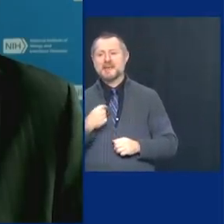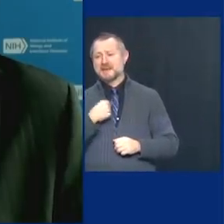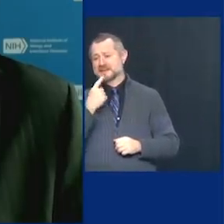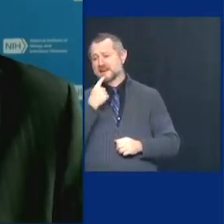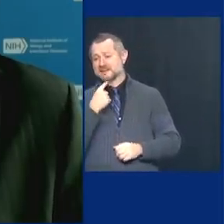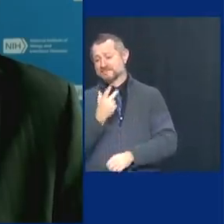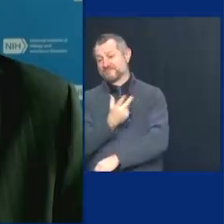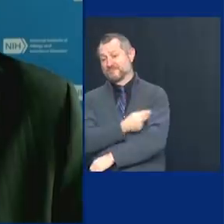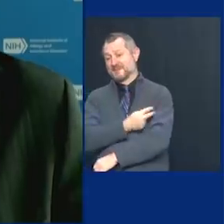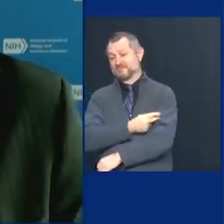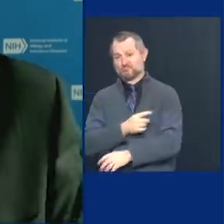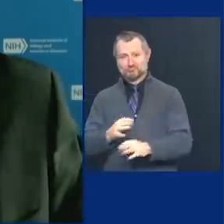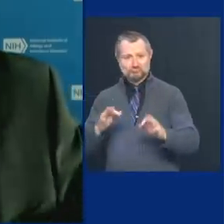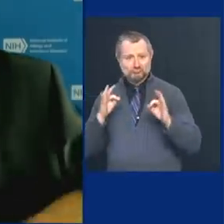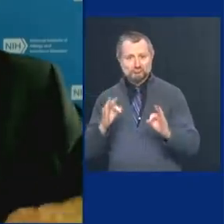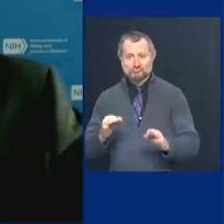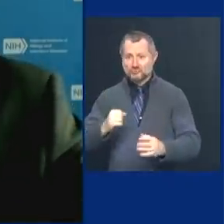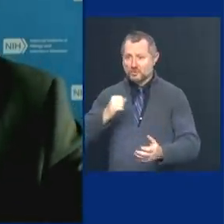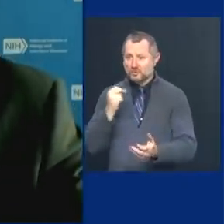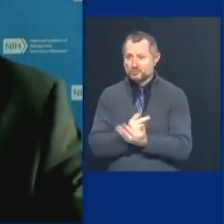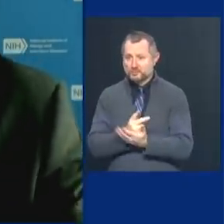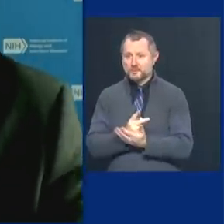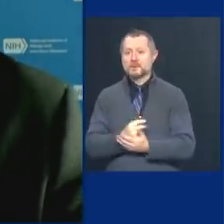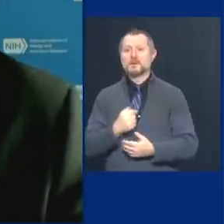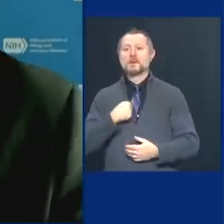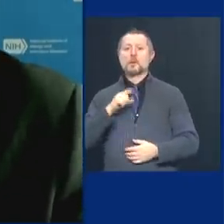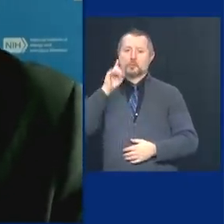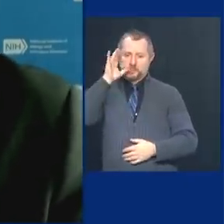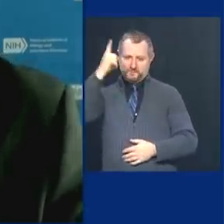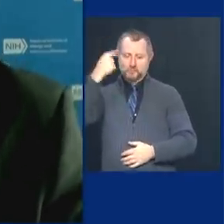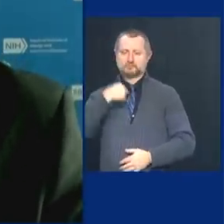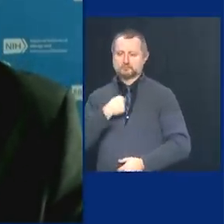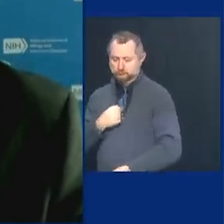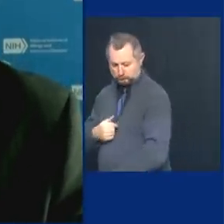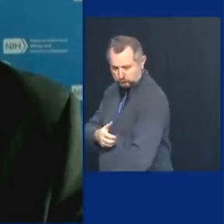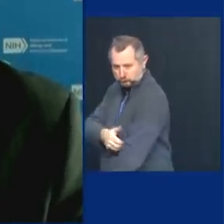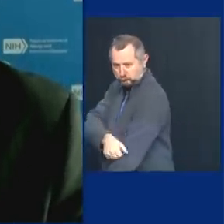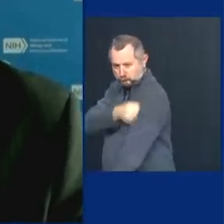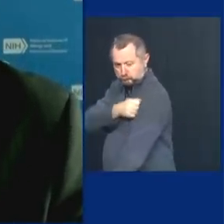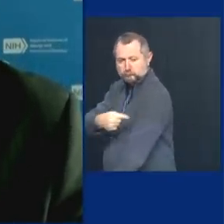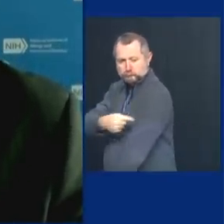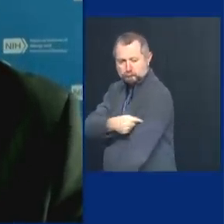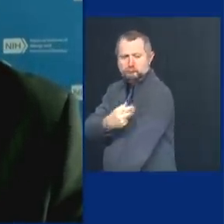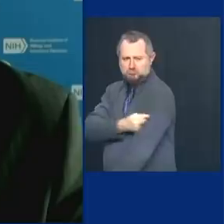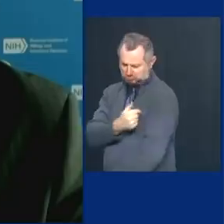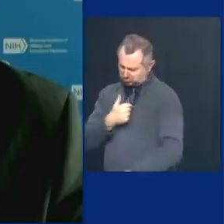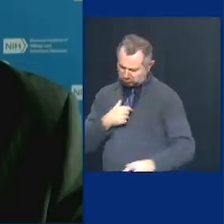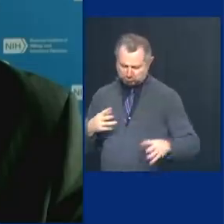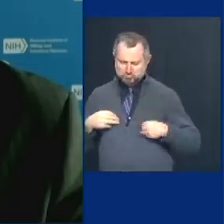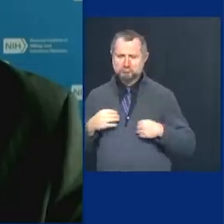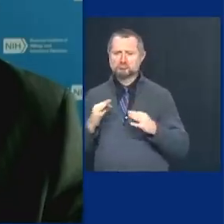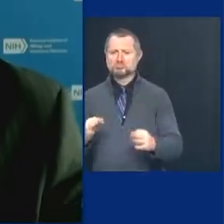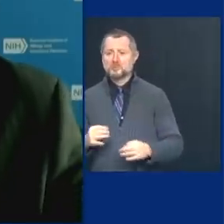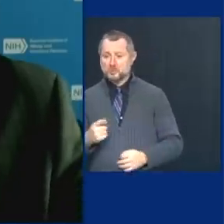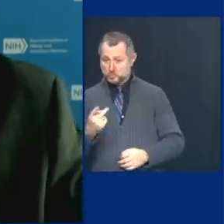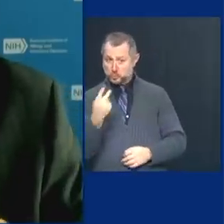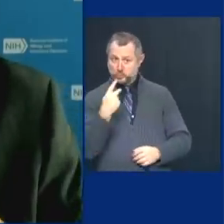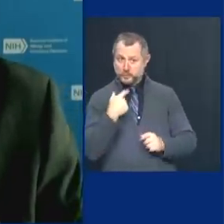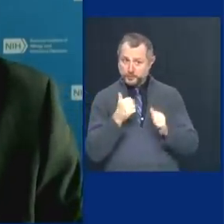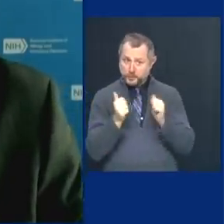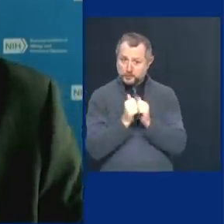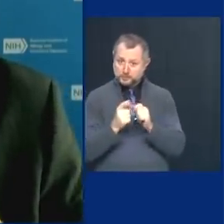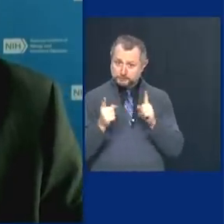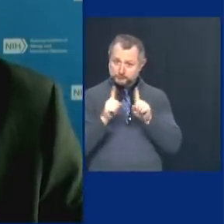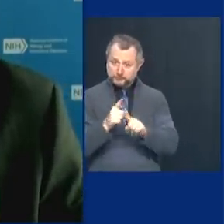ready and safe, I'll be the first one to take a vaccine. Maybe we enlist you I'll do it with you. We'll do an ad